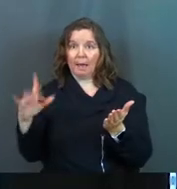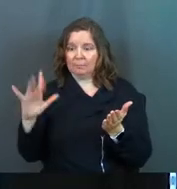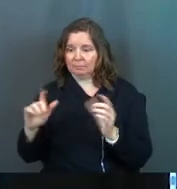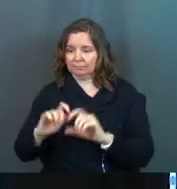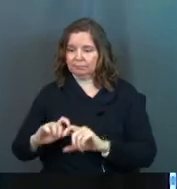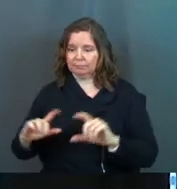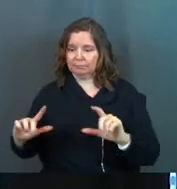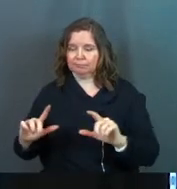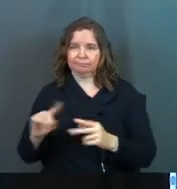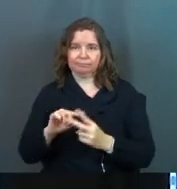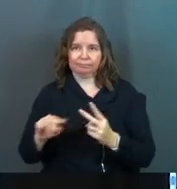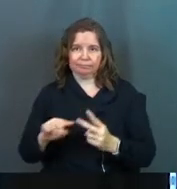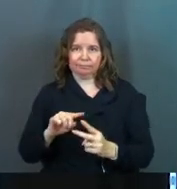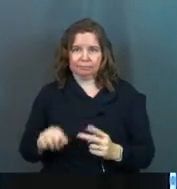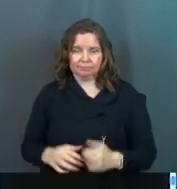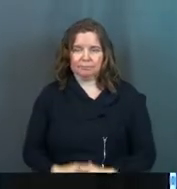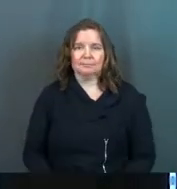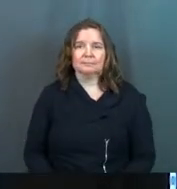recommend that as well.